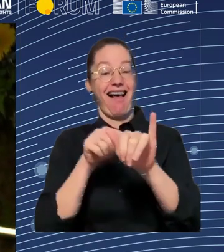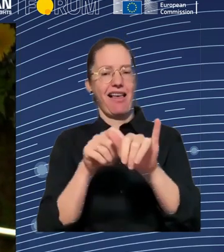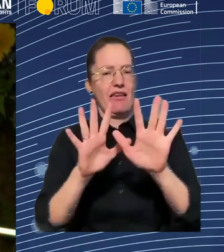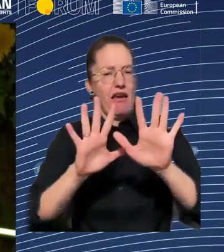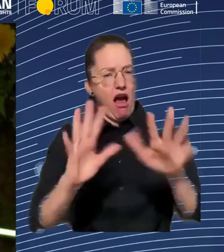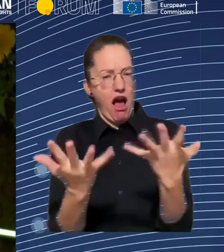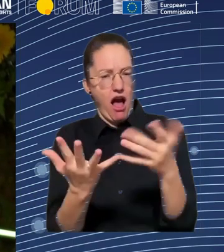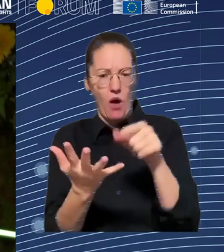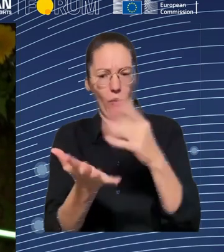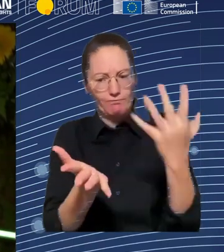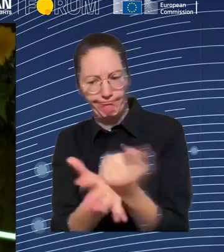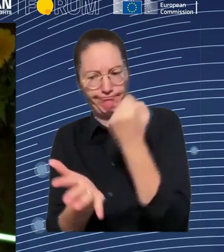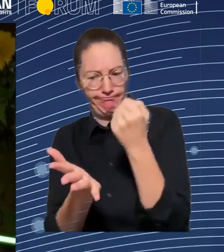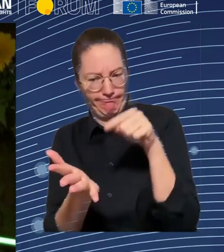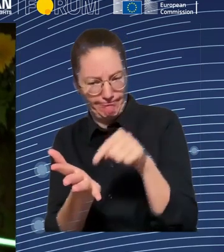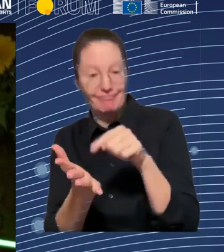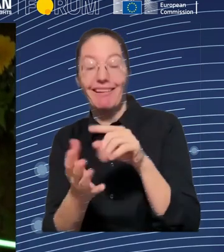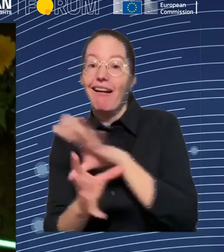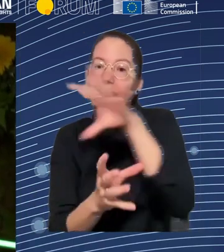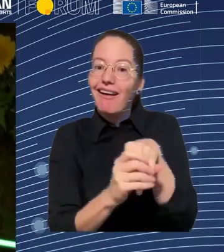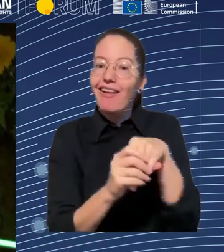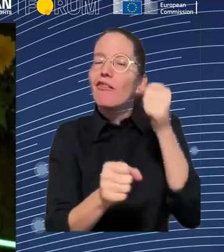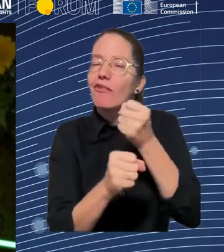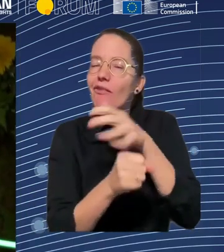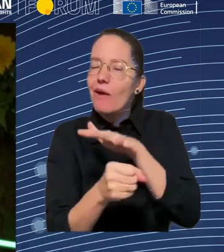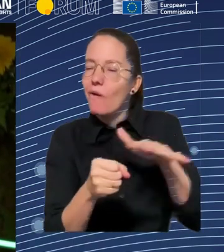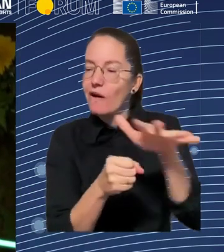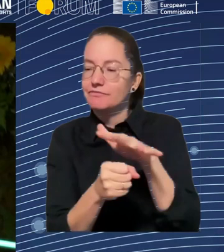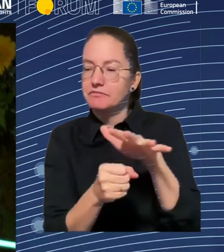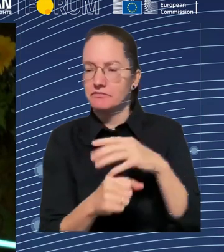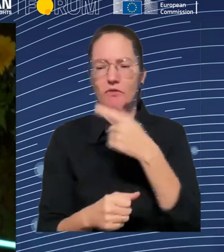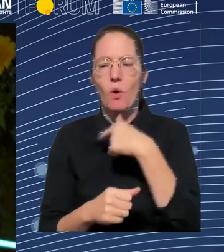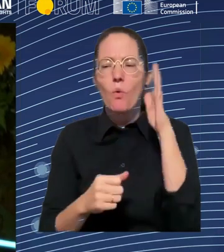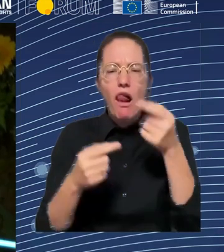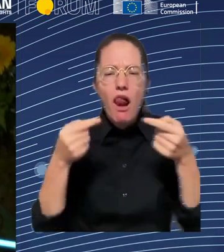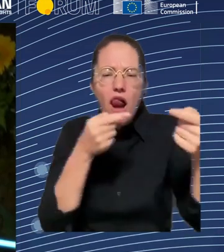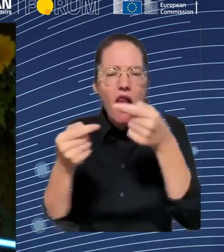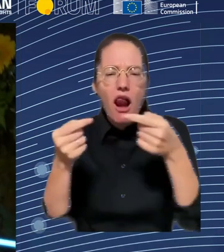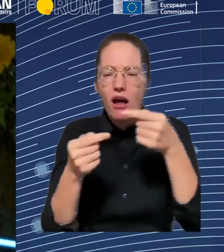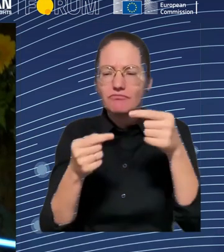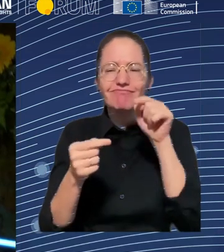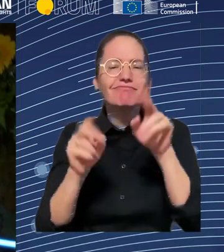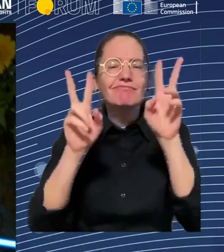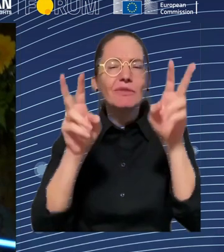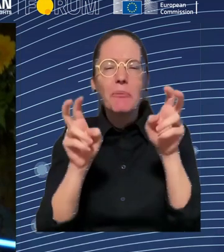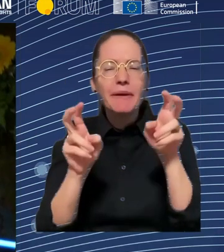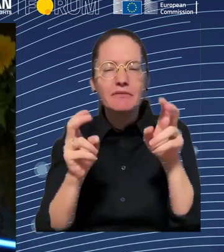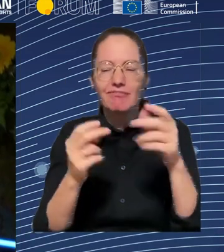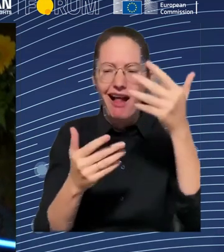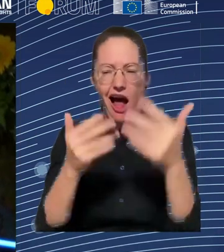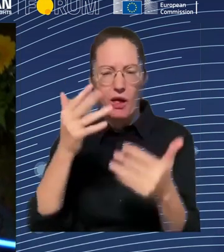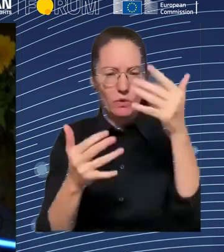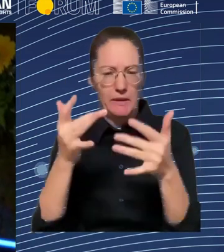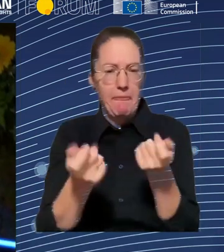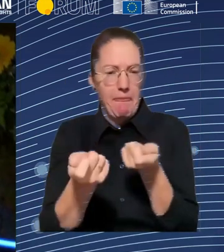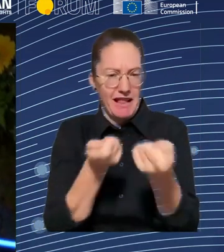after yesterday, I don't need to give you too much insights about the context, yet maybe let me stress one